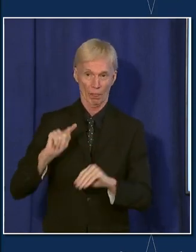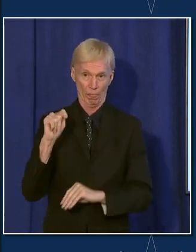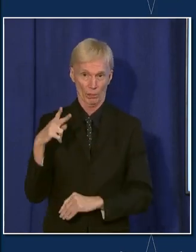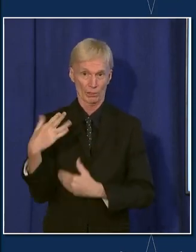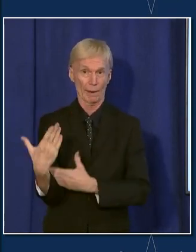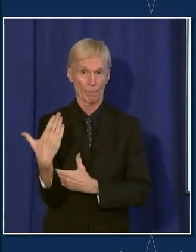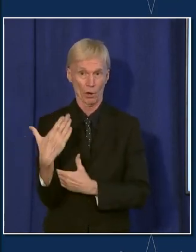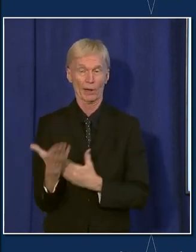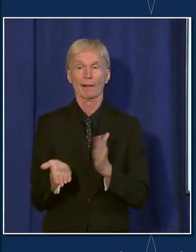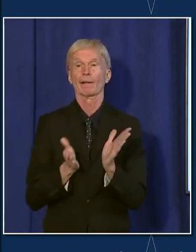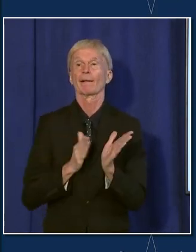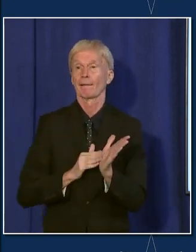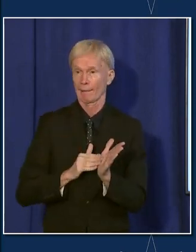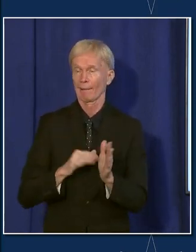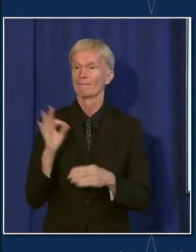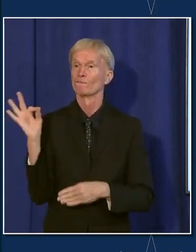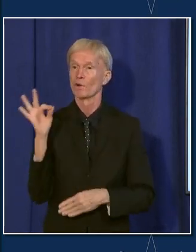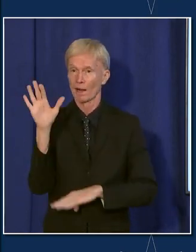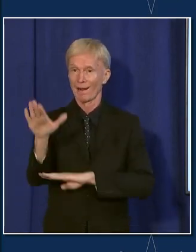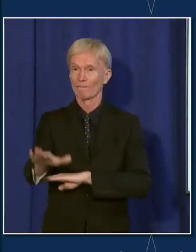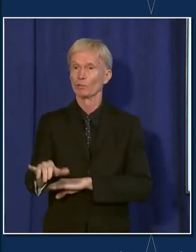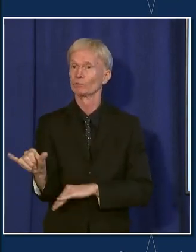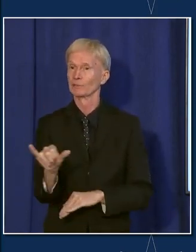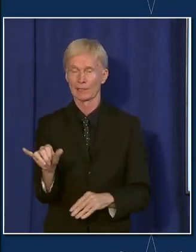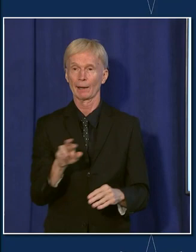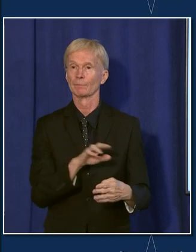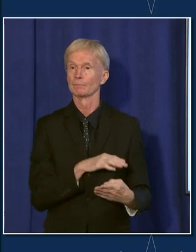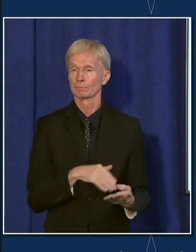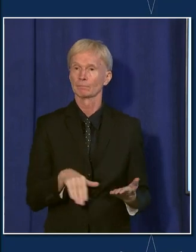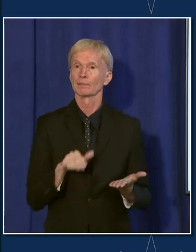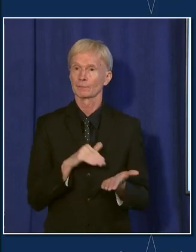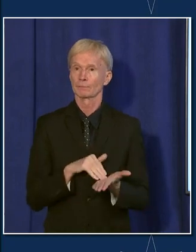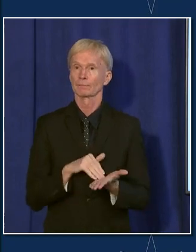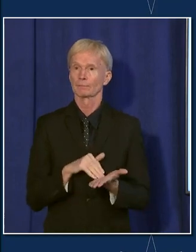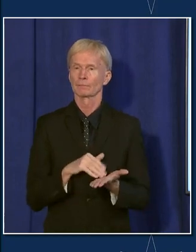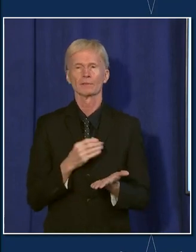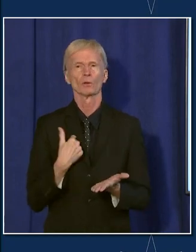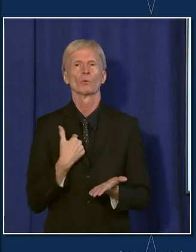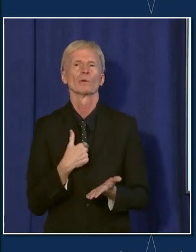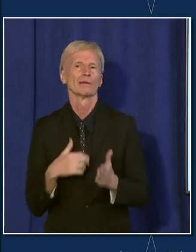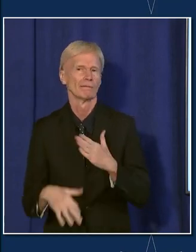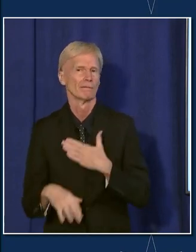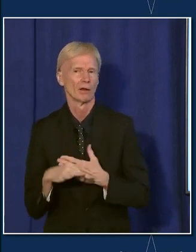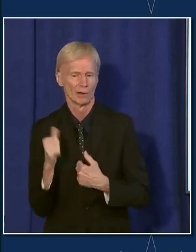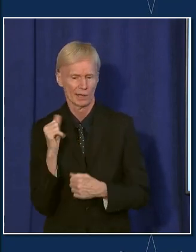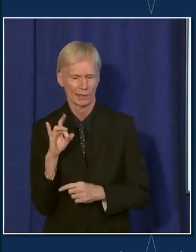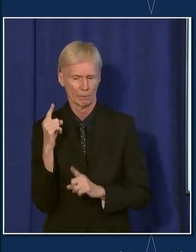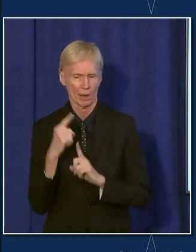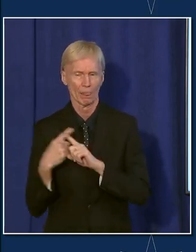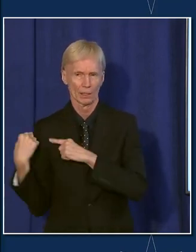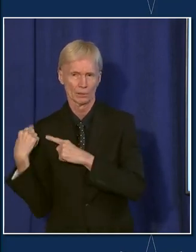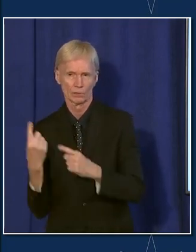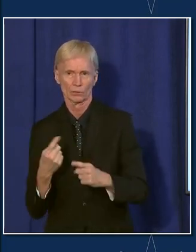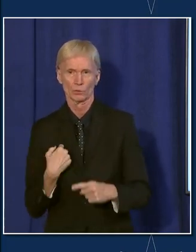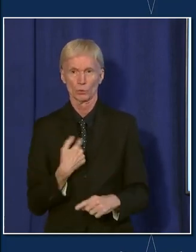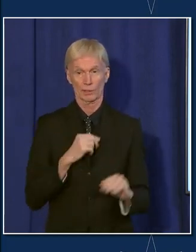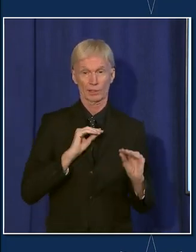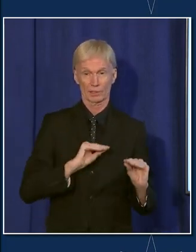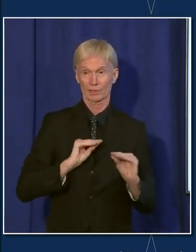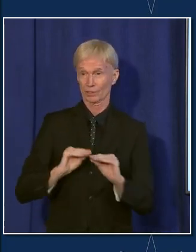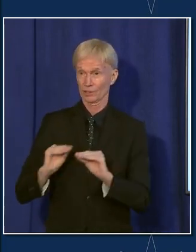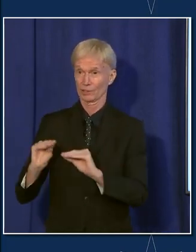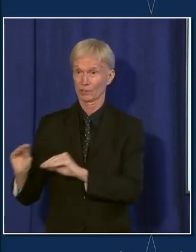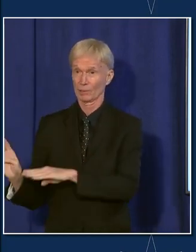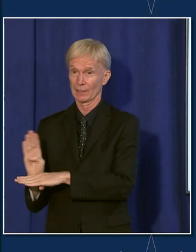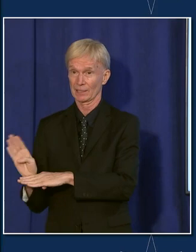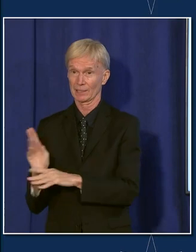morning and, again, same training on Friday afternoon. We've found since we've been in this now for 18 months that the more we educate the business community and also